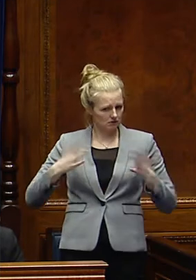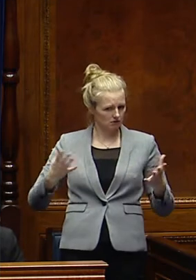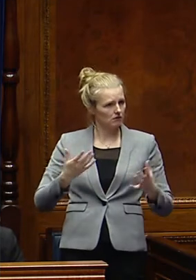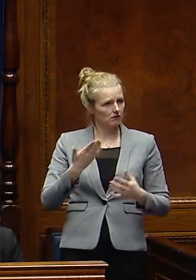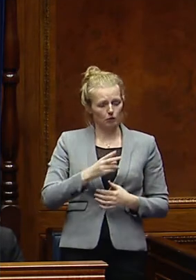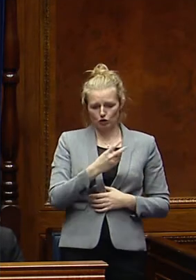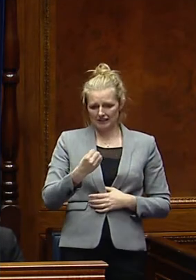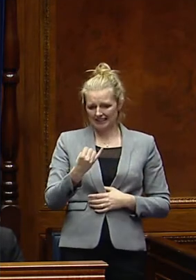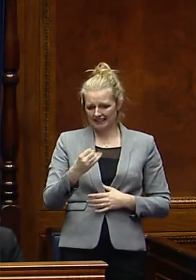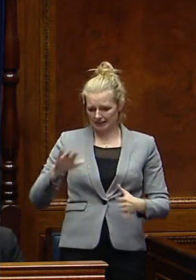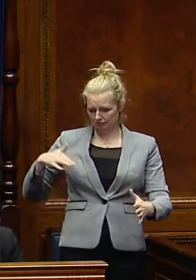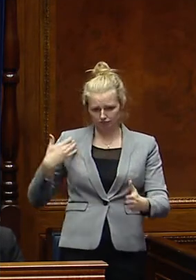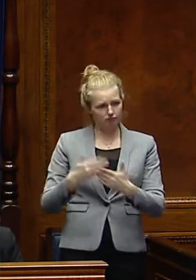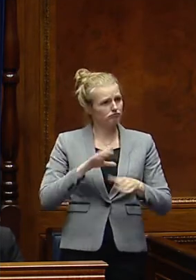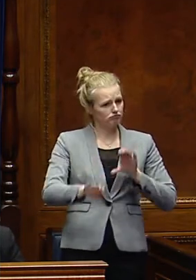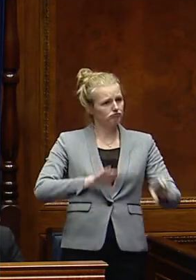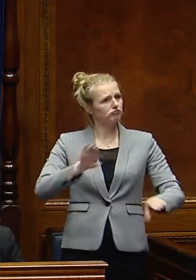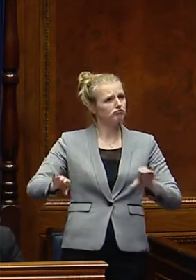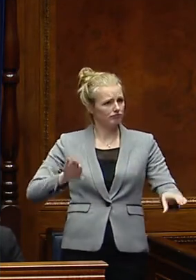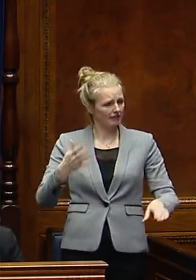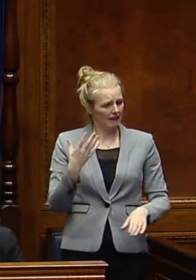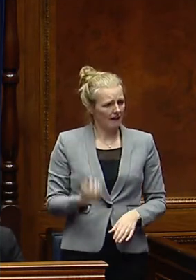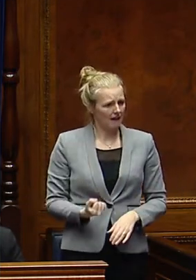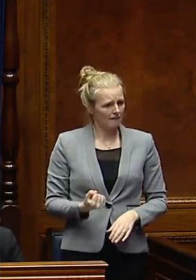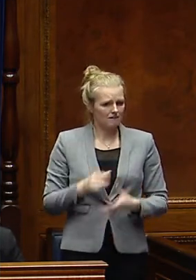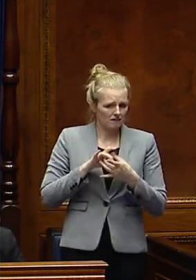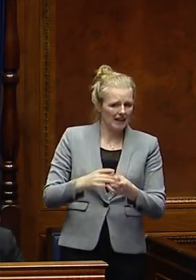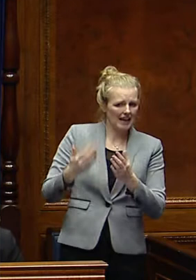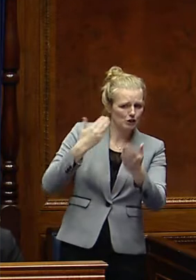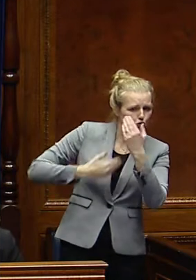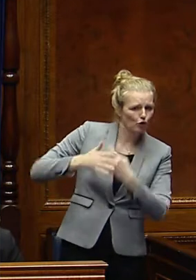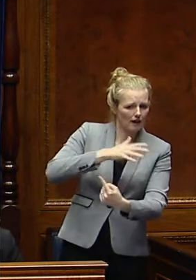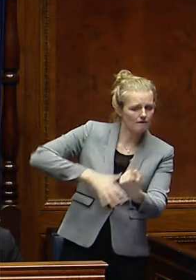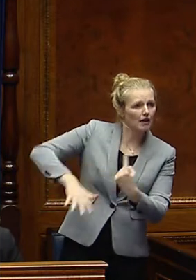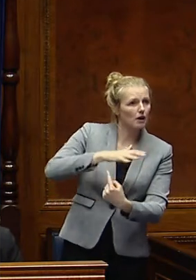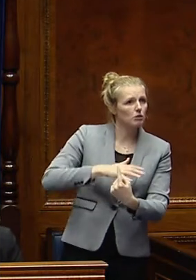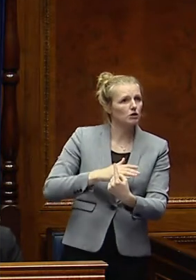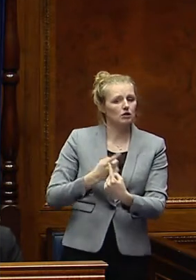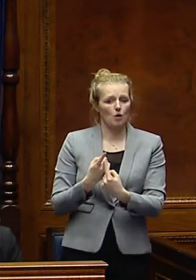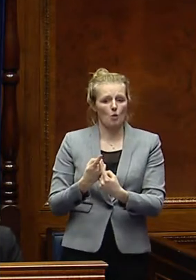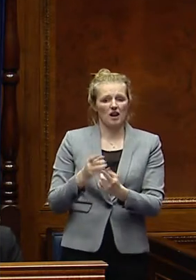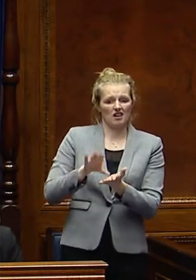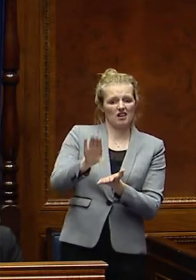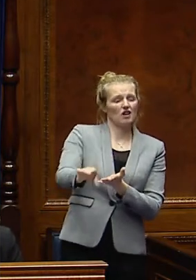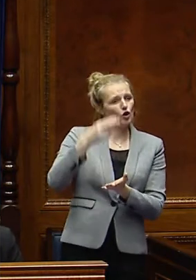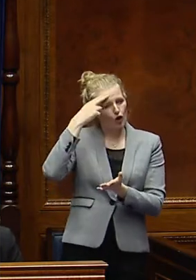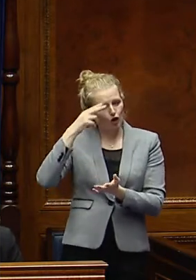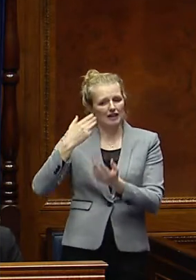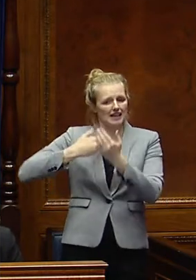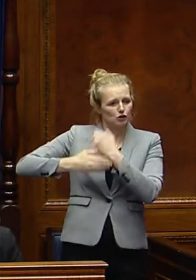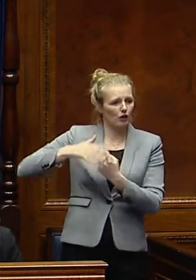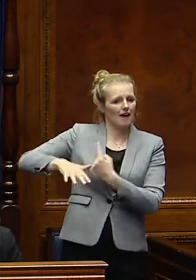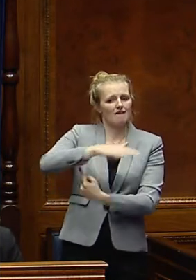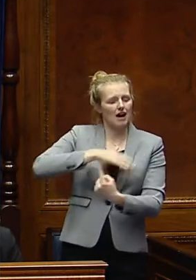2016, particularly around historic environments. One is the Historic Environment Fund. We do fund over